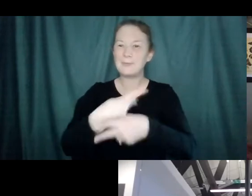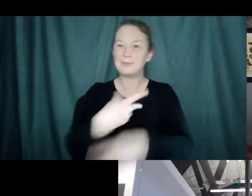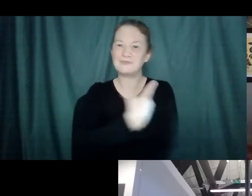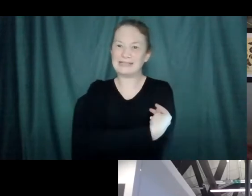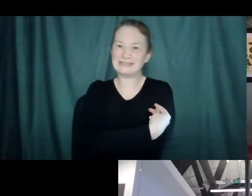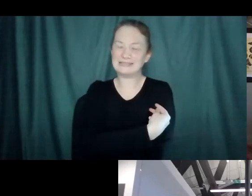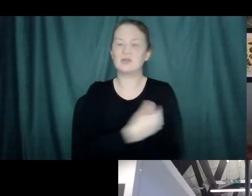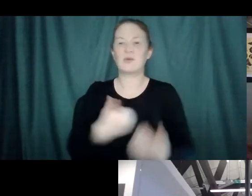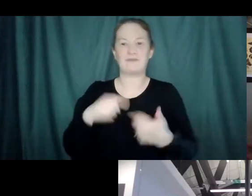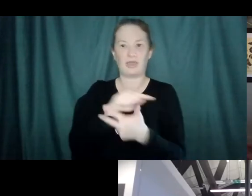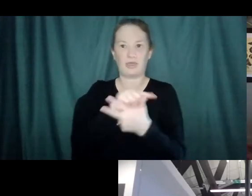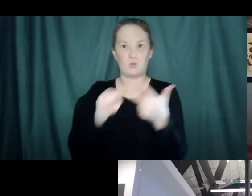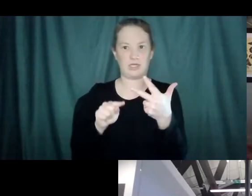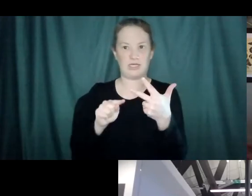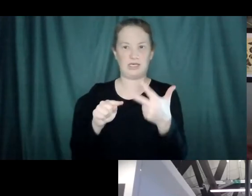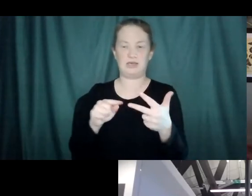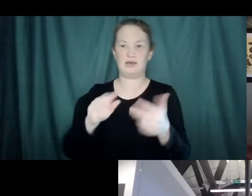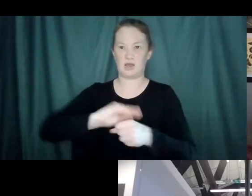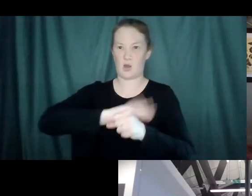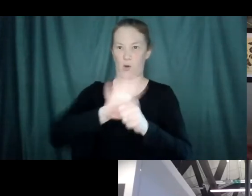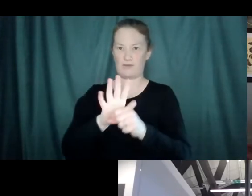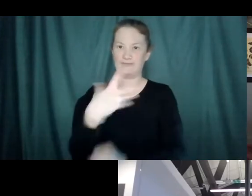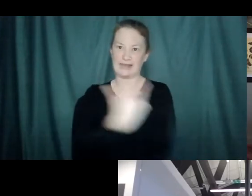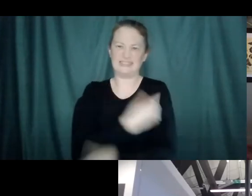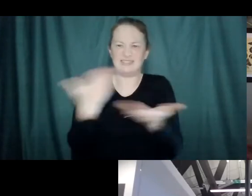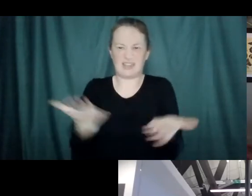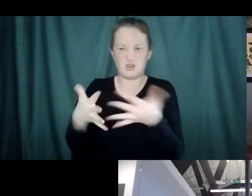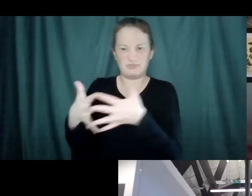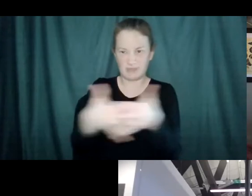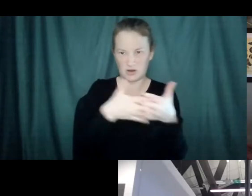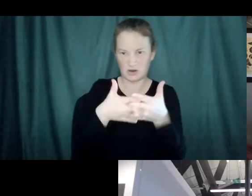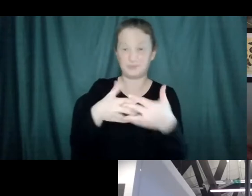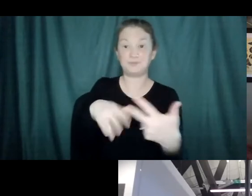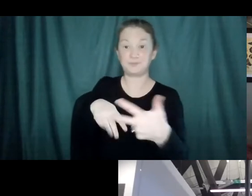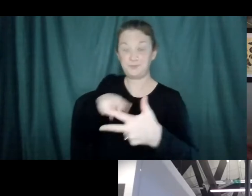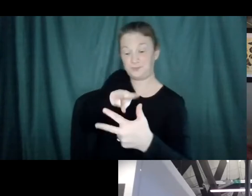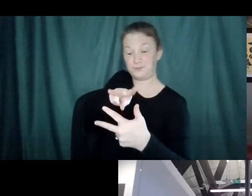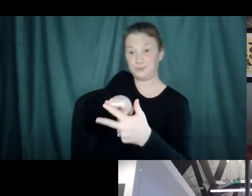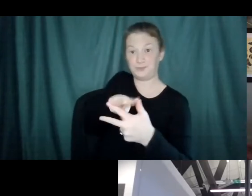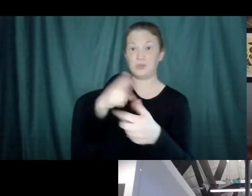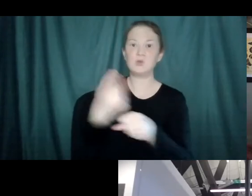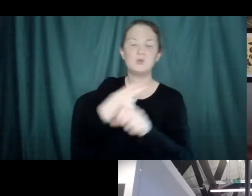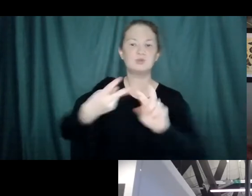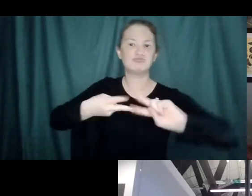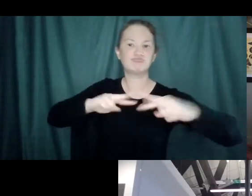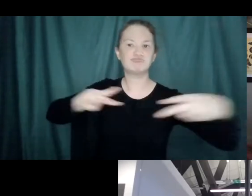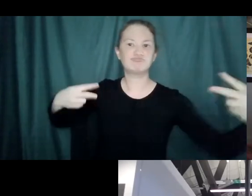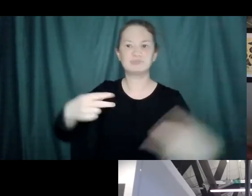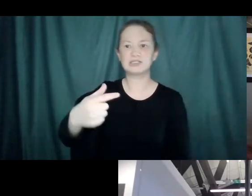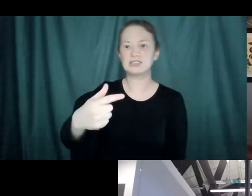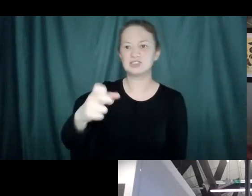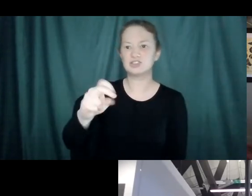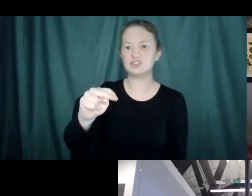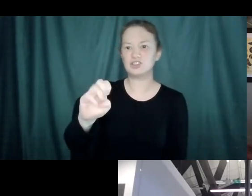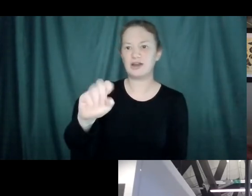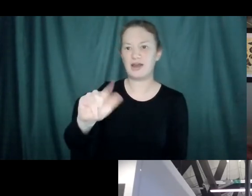different COVID vaccines licensed in the United States. Two of them use genetic material to code for one of